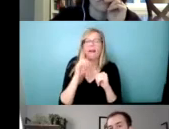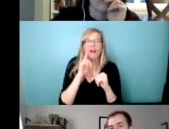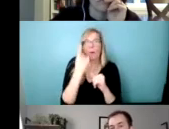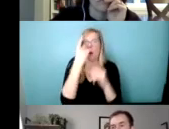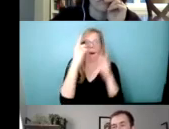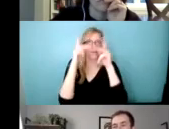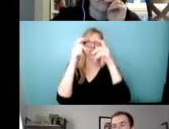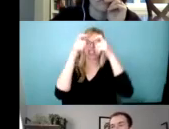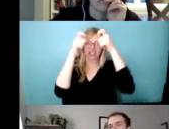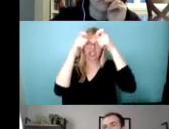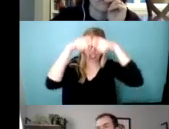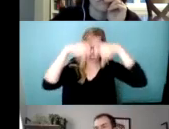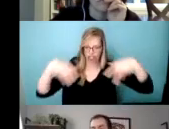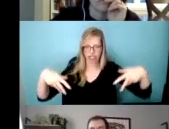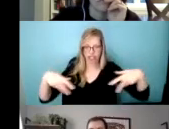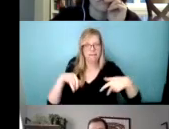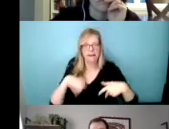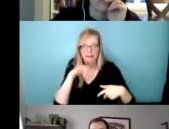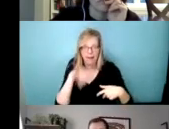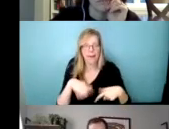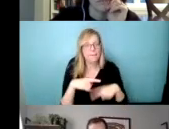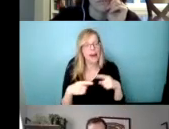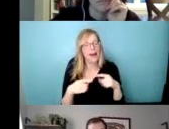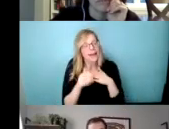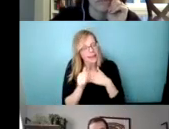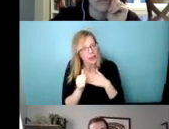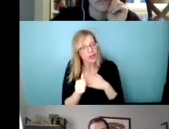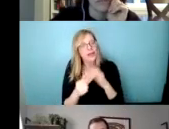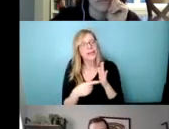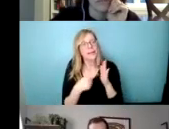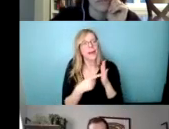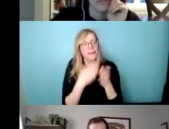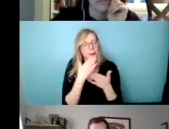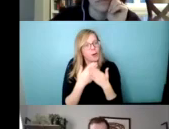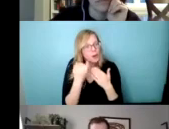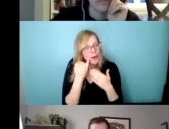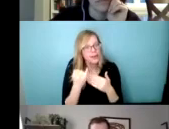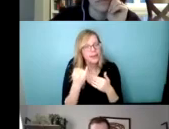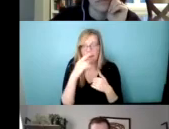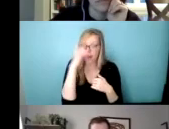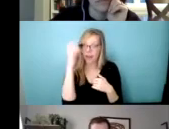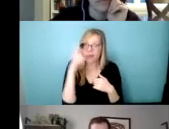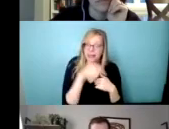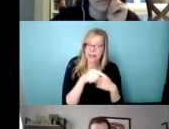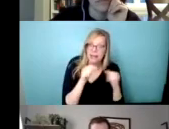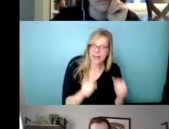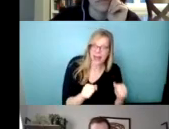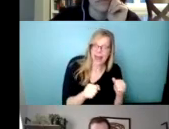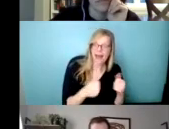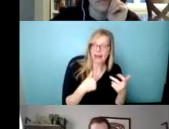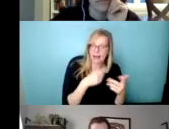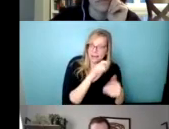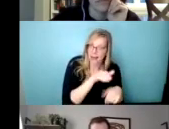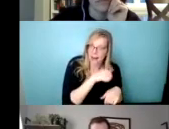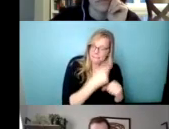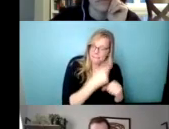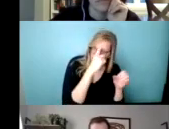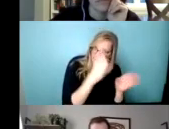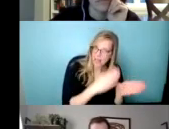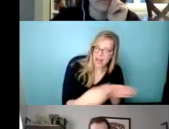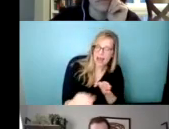that leaders are really important to, to forward ideas, to hold things together, or even to take the minutes or set the agenda for your meeting.